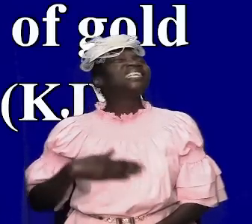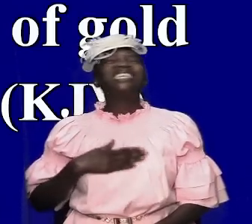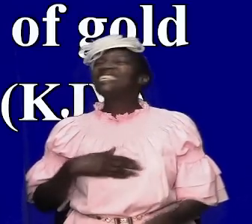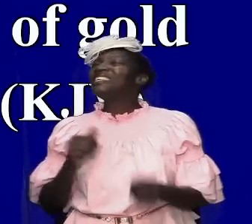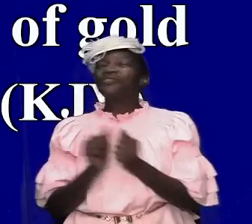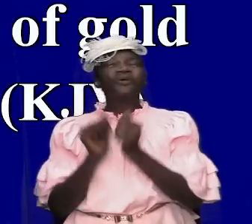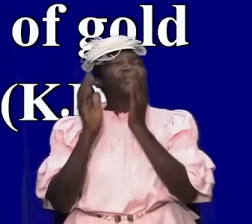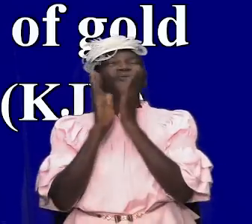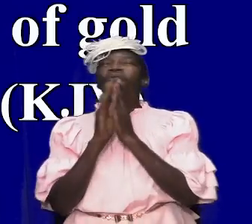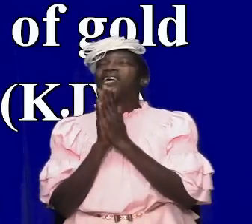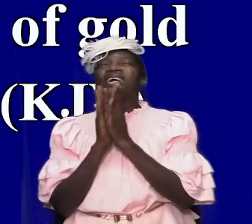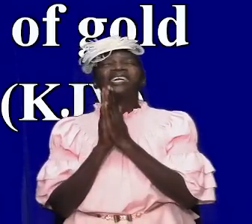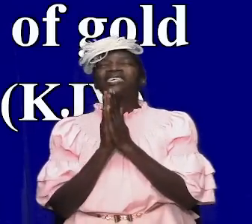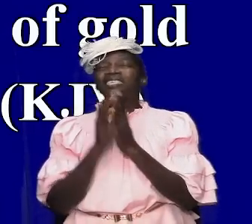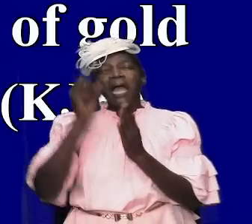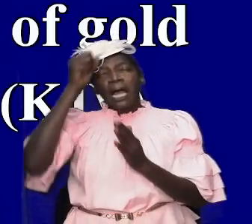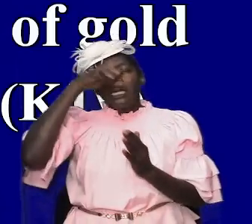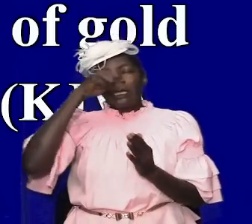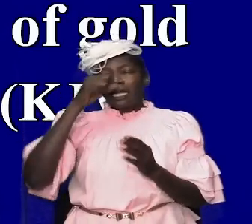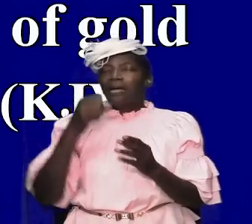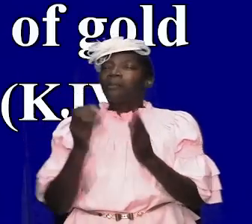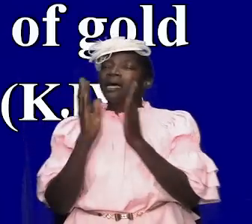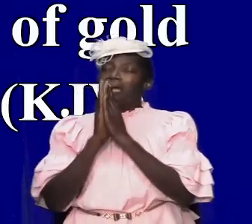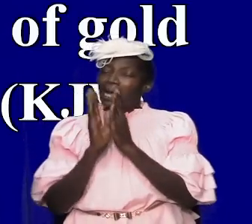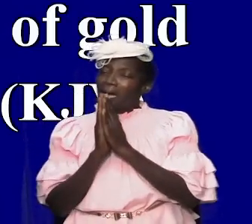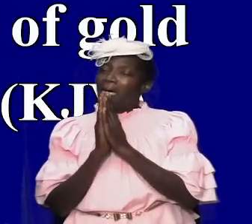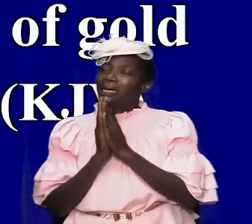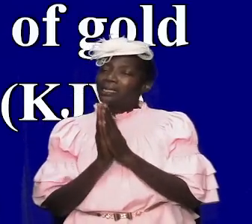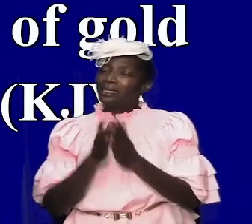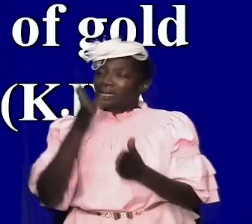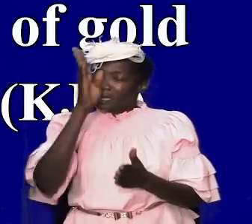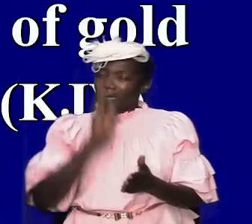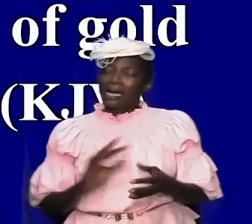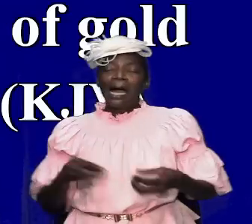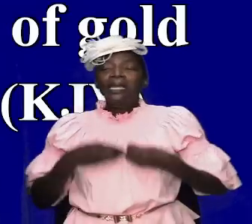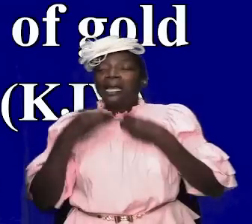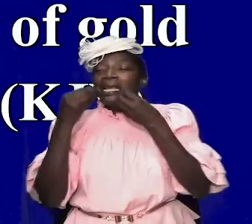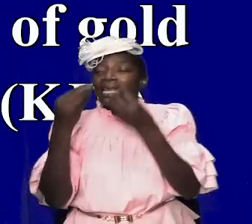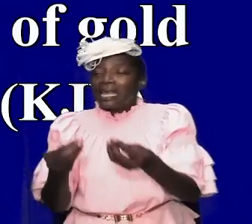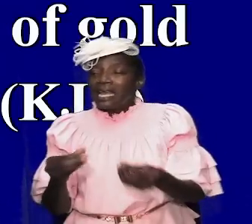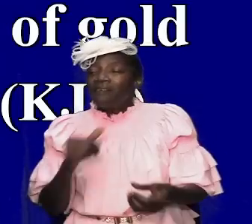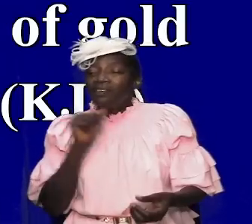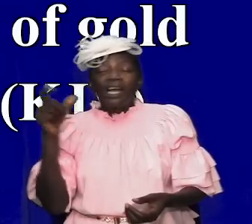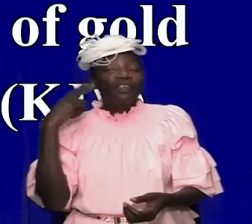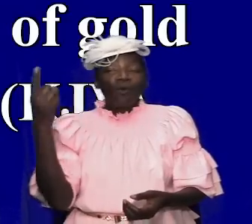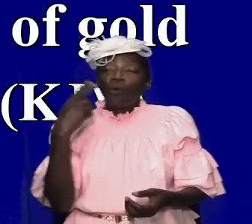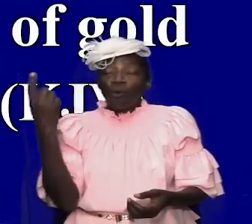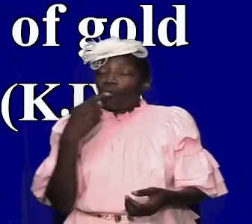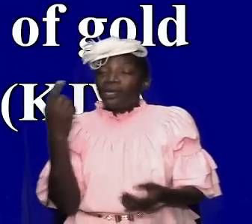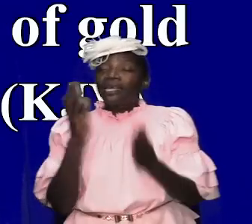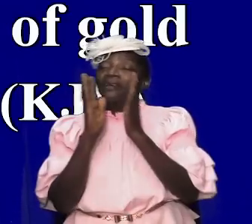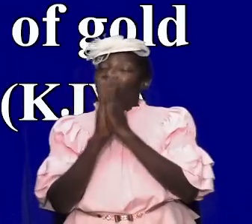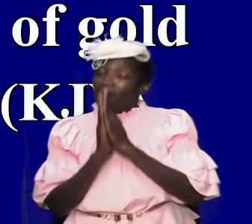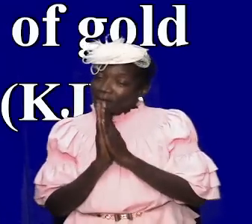the the request that that king made that god gave him not only his request